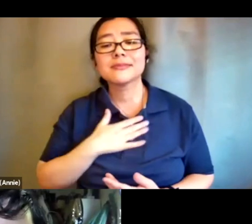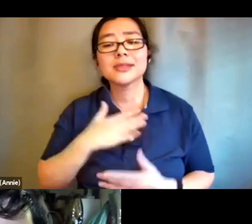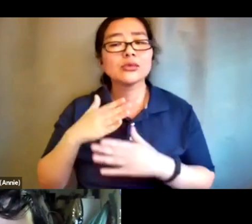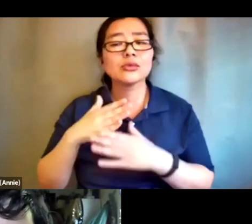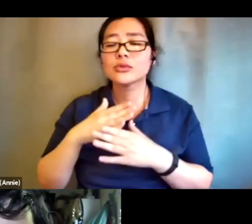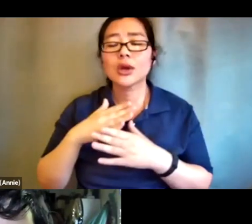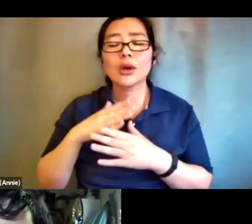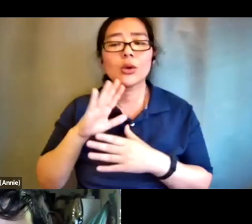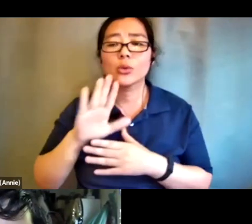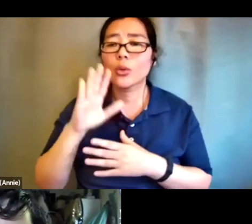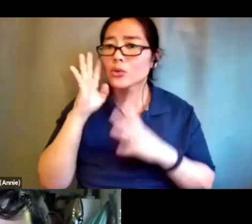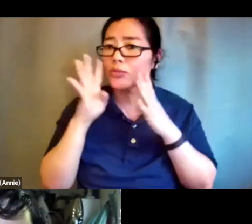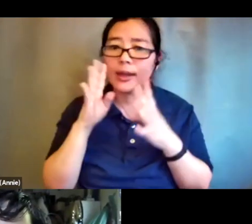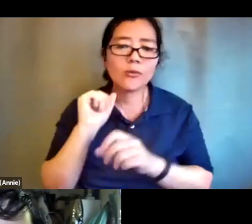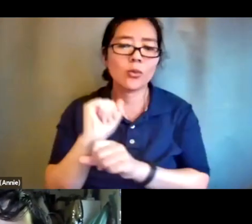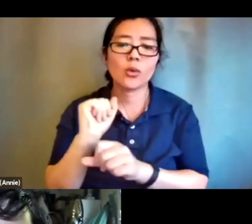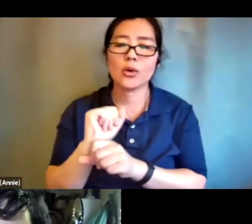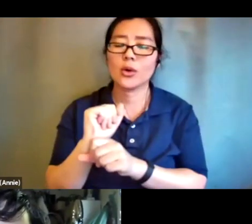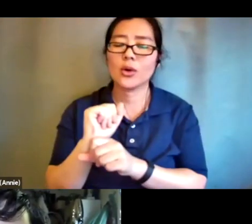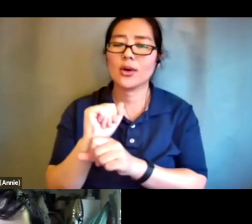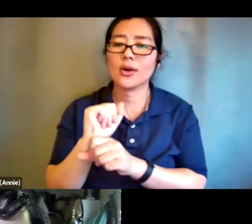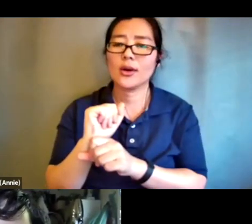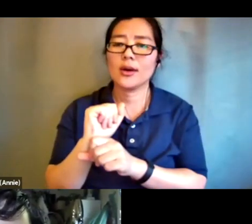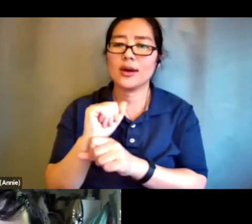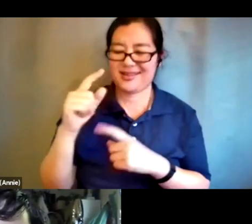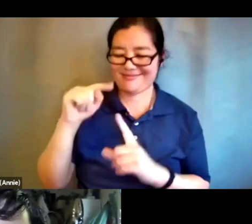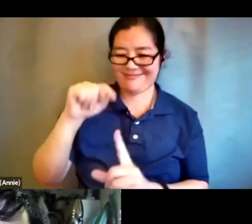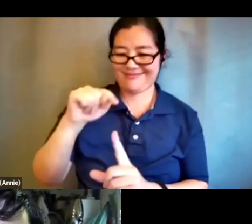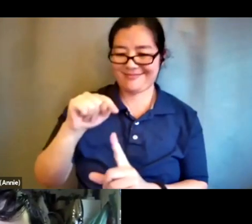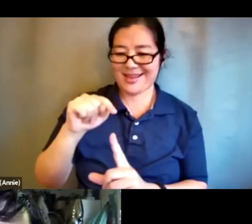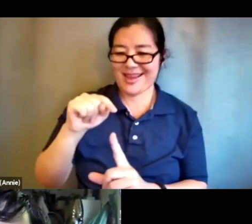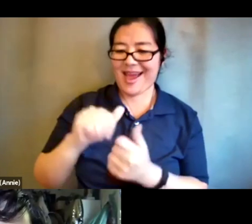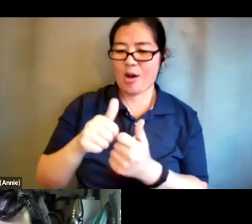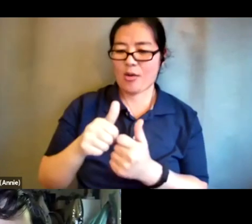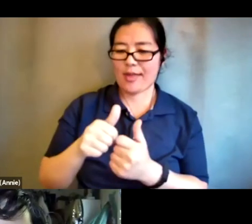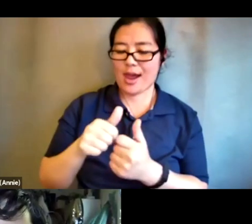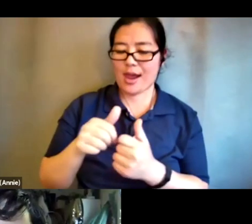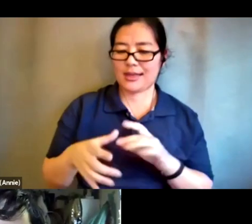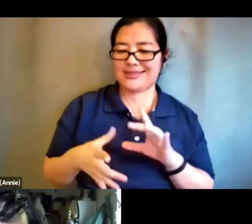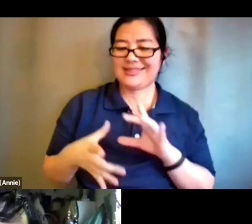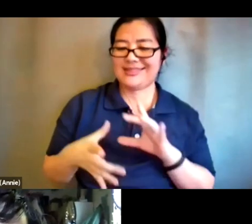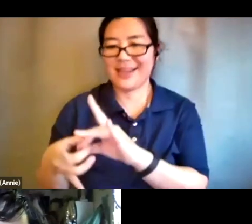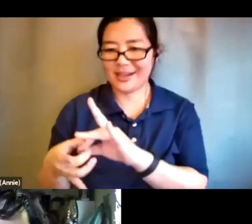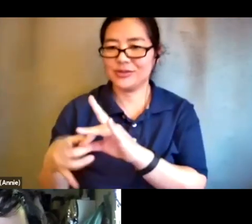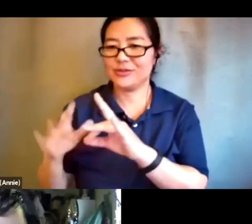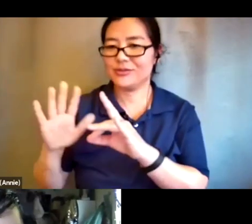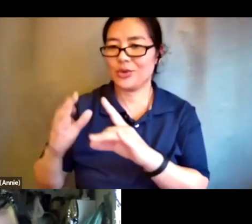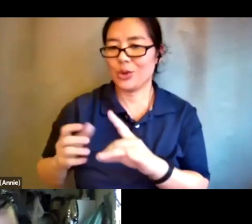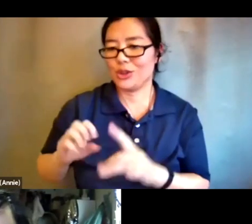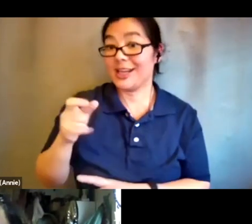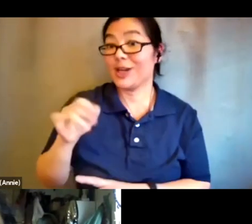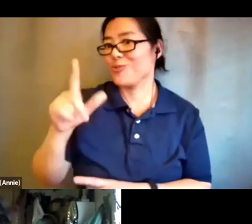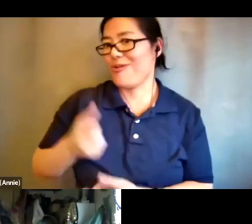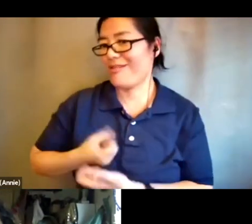creative work is an extension of your sexual expression can you talk to us about that yeah